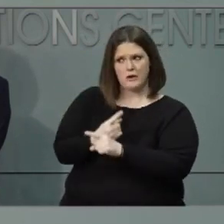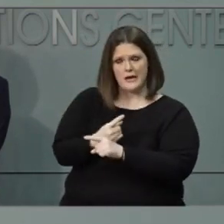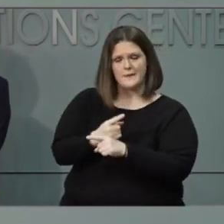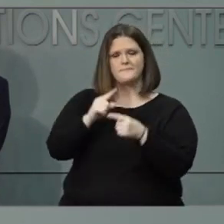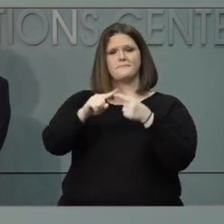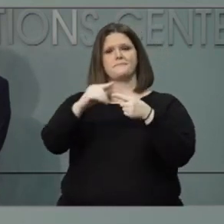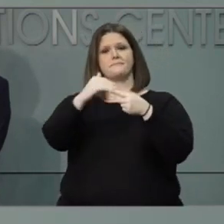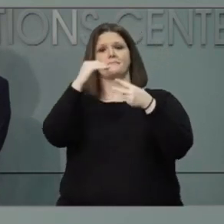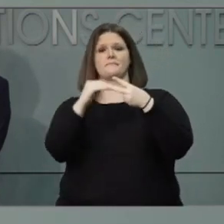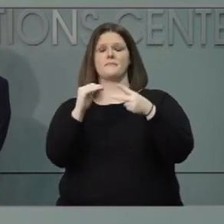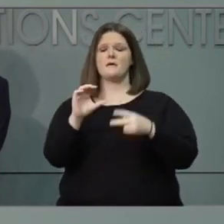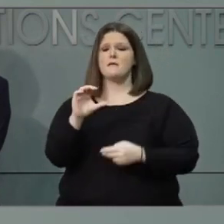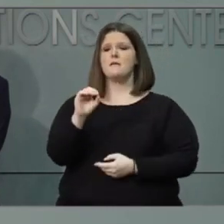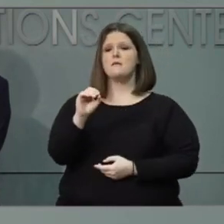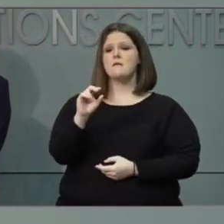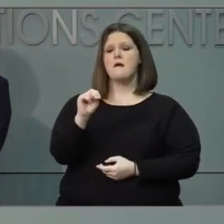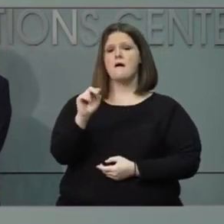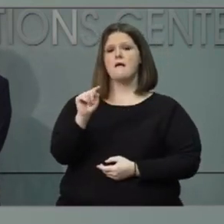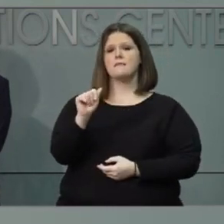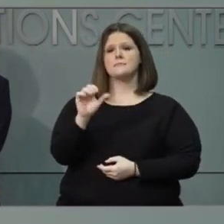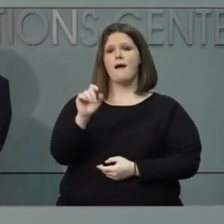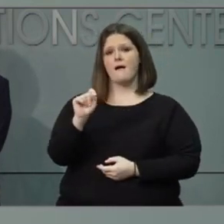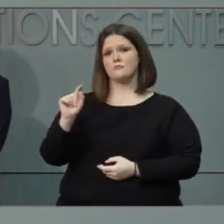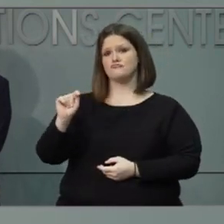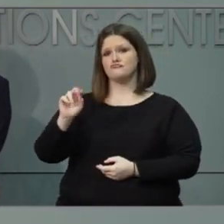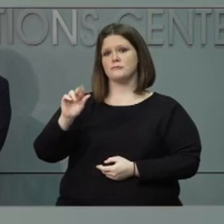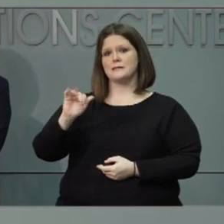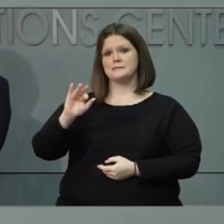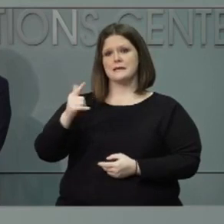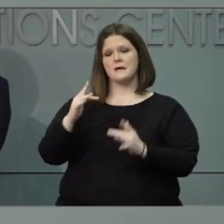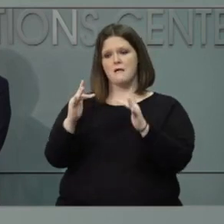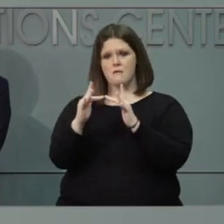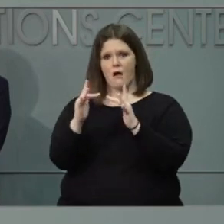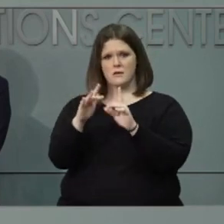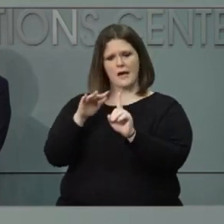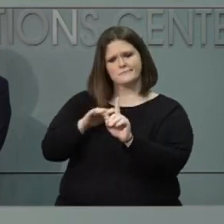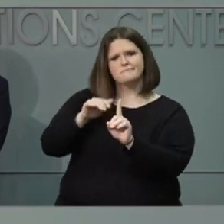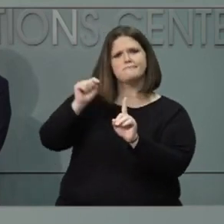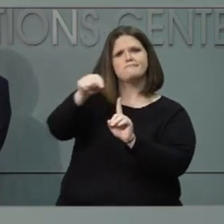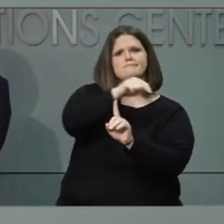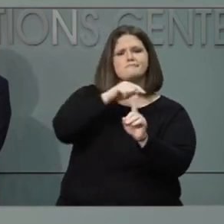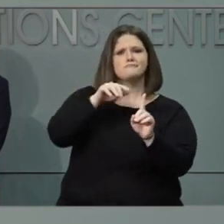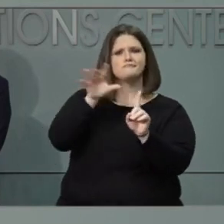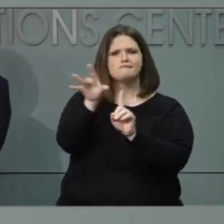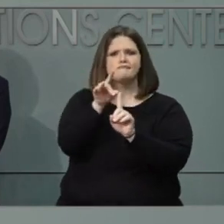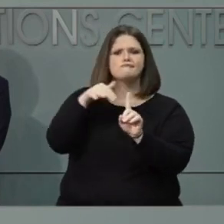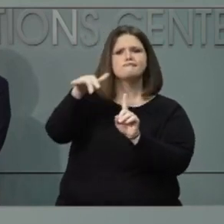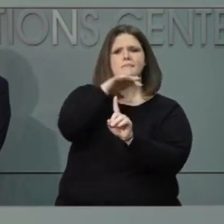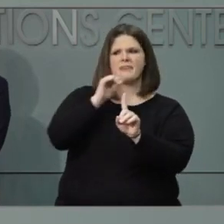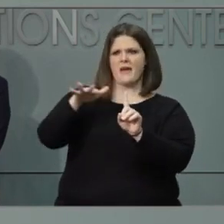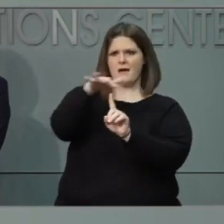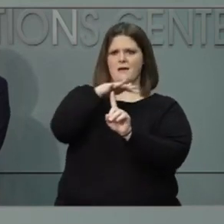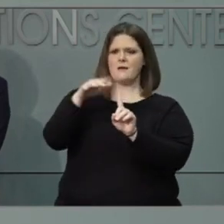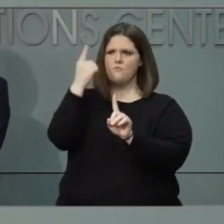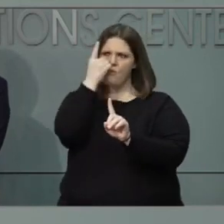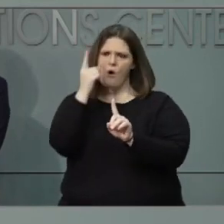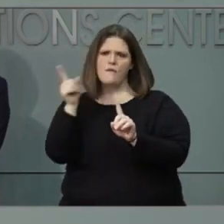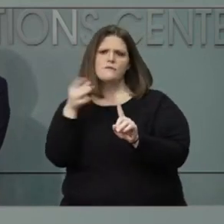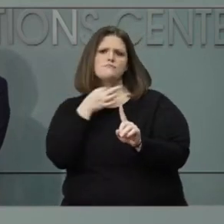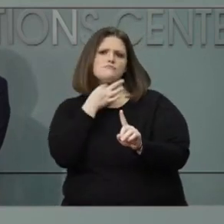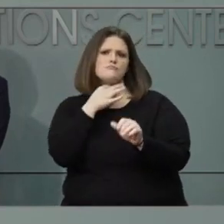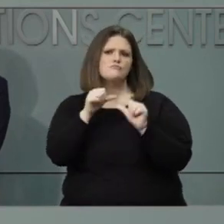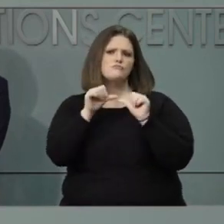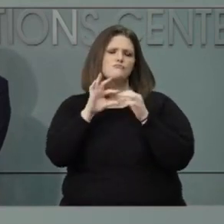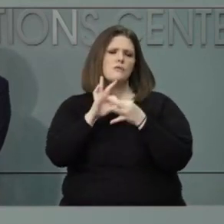the virus is being spread, which is why the focus may be on them for the strength and mask rules. Thank you. Well, thanks.